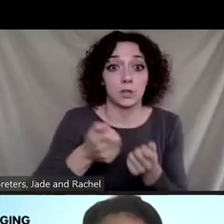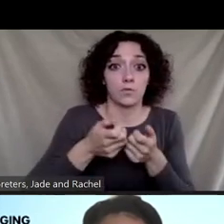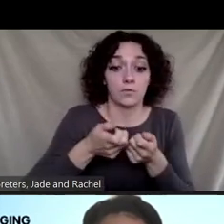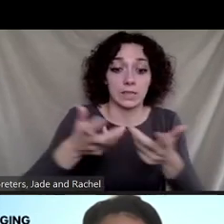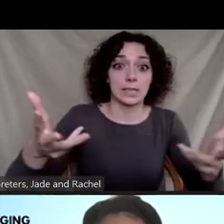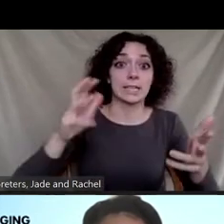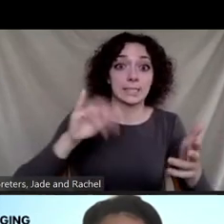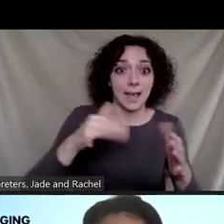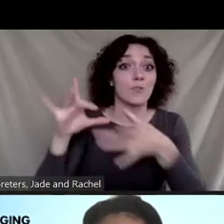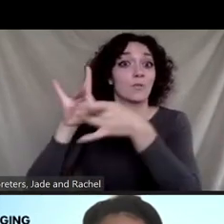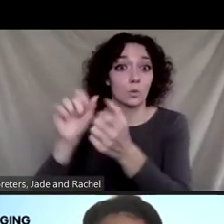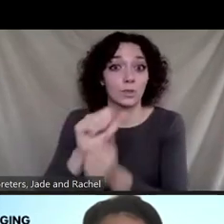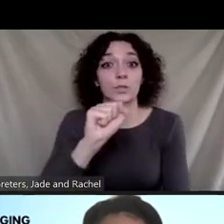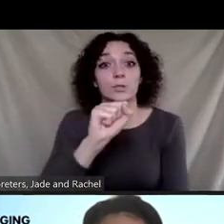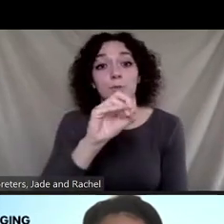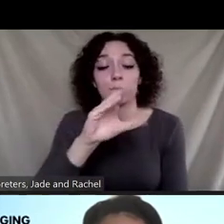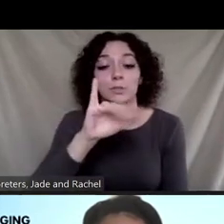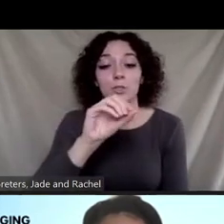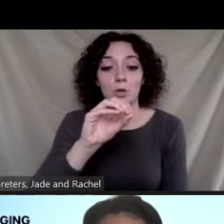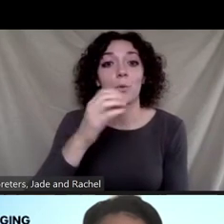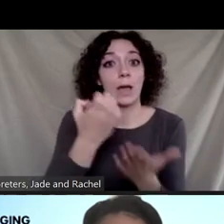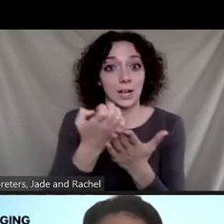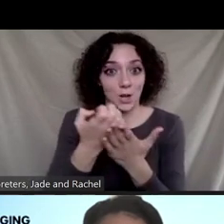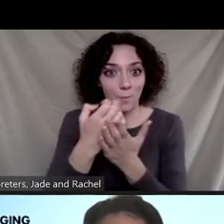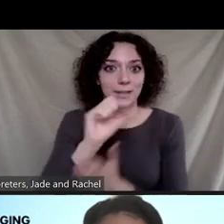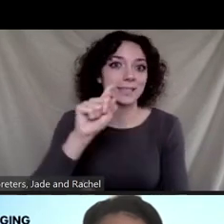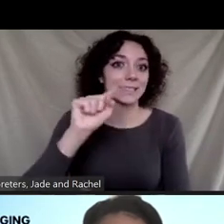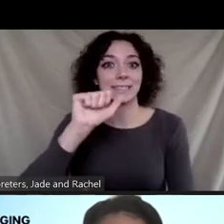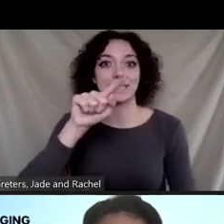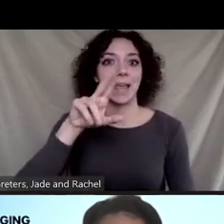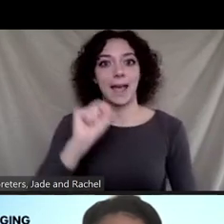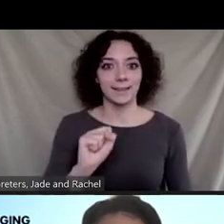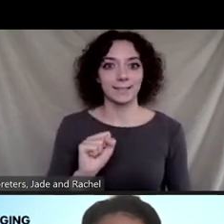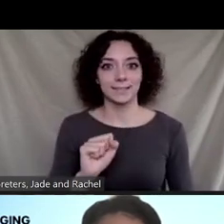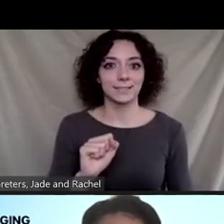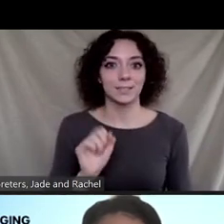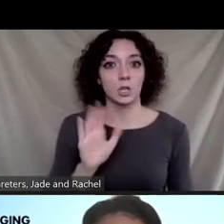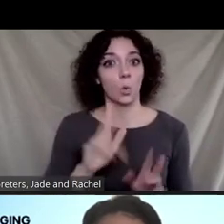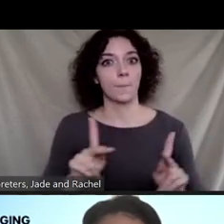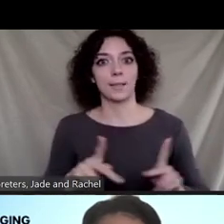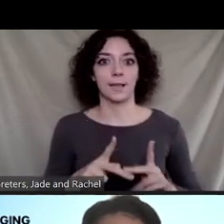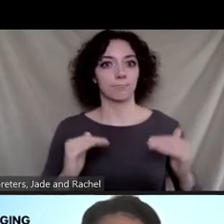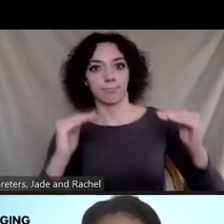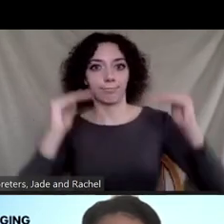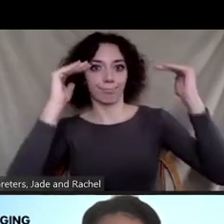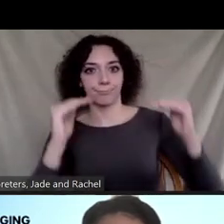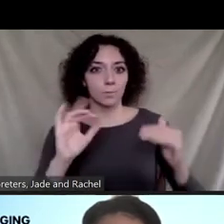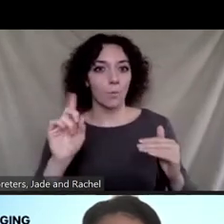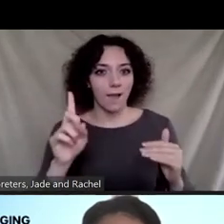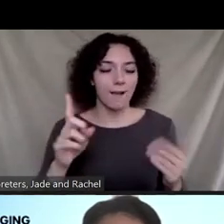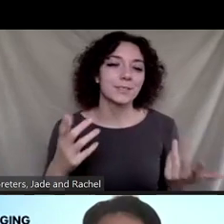socioeconomic status. And you can visually very quickly see. And so asking students to think about, um, where,